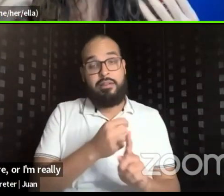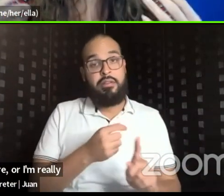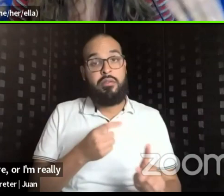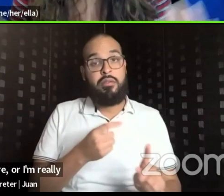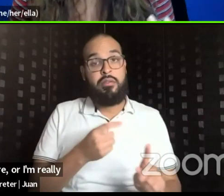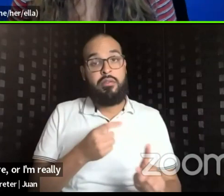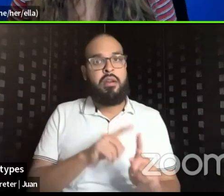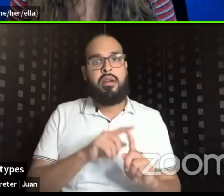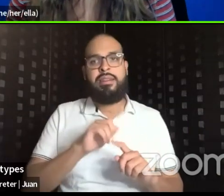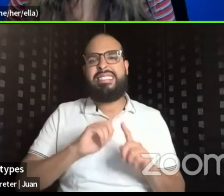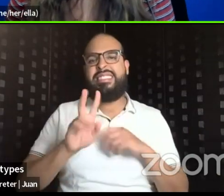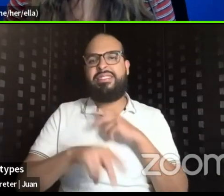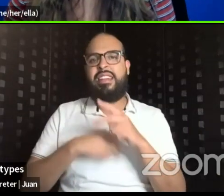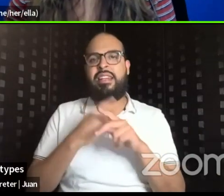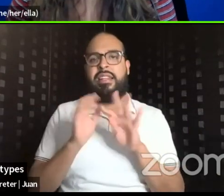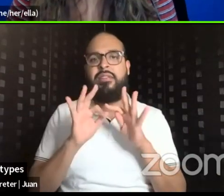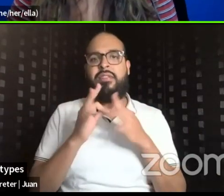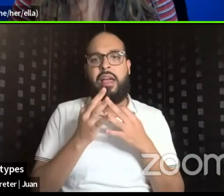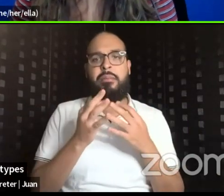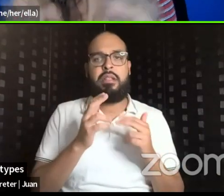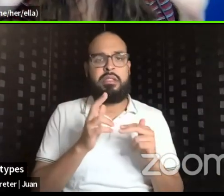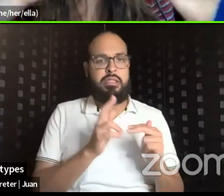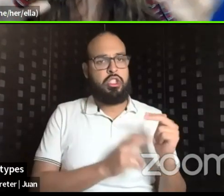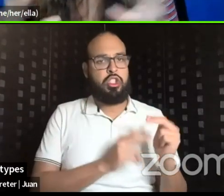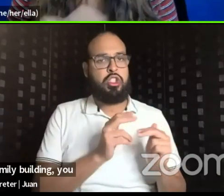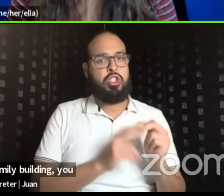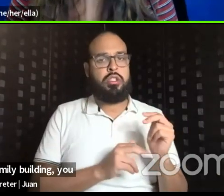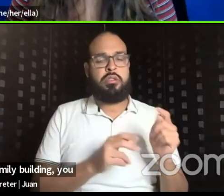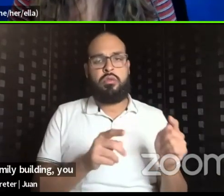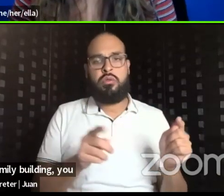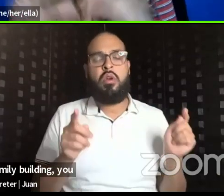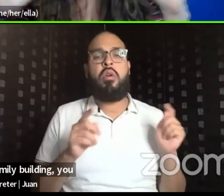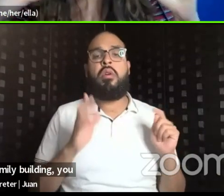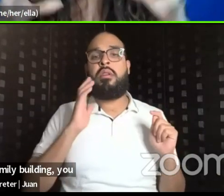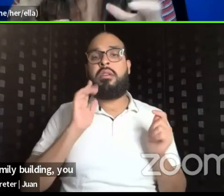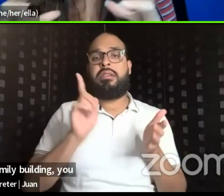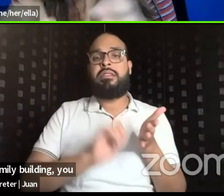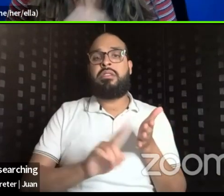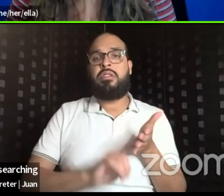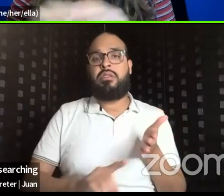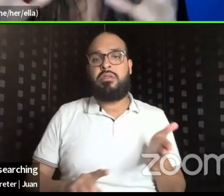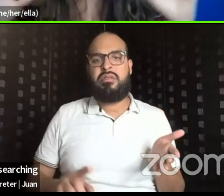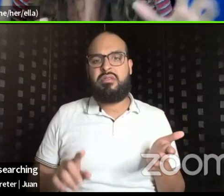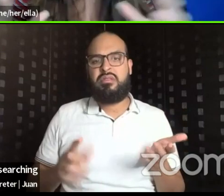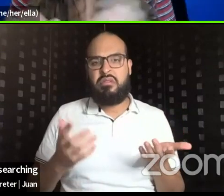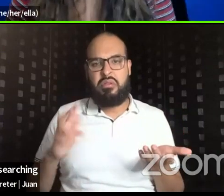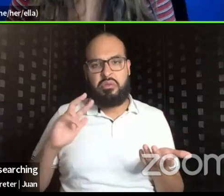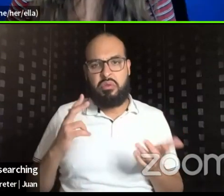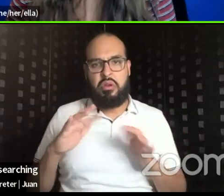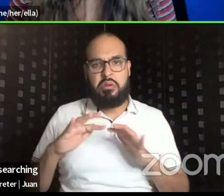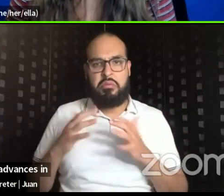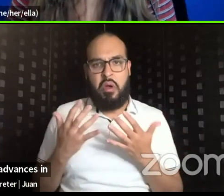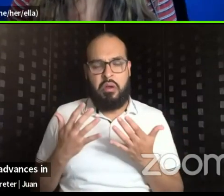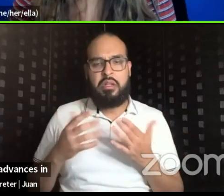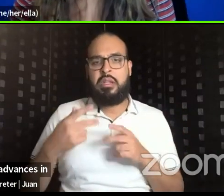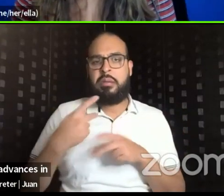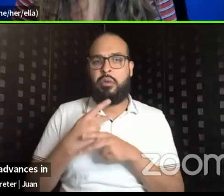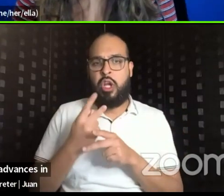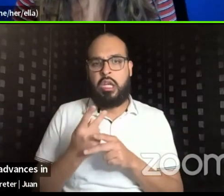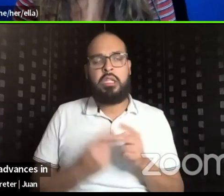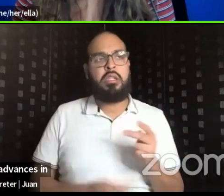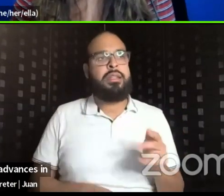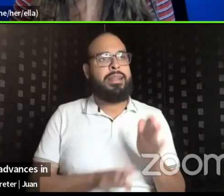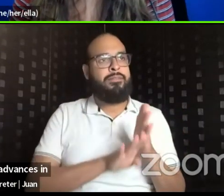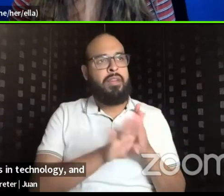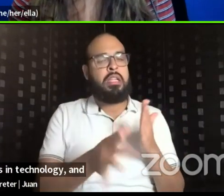uh, different types of, uh, family building, you know, so I'm constantly researching third-party reproduction and, and advances in technology and what's